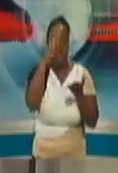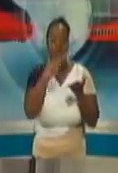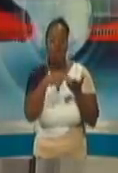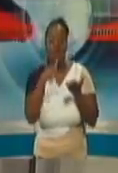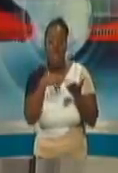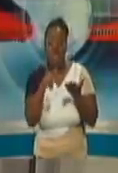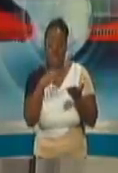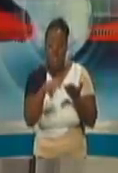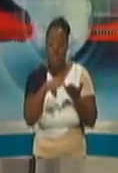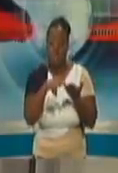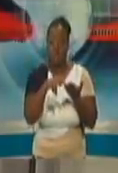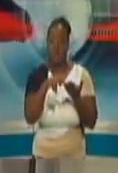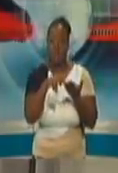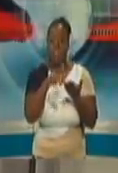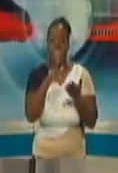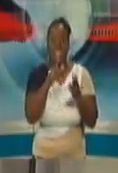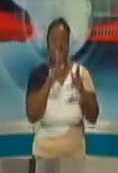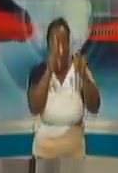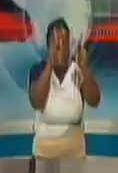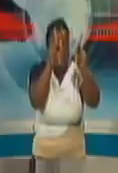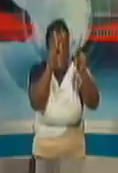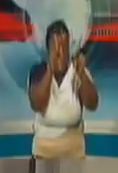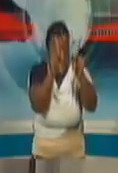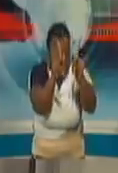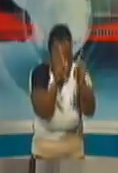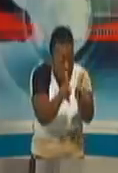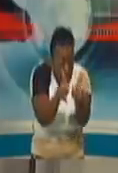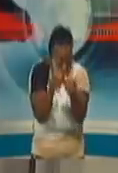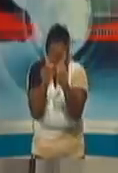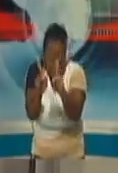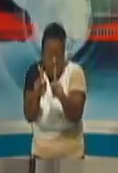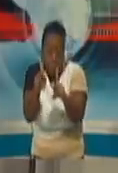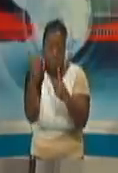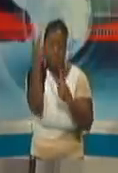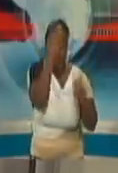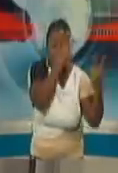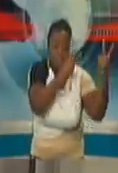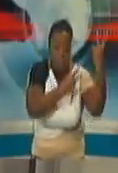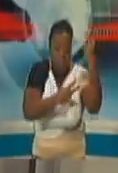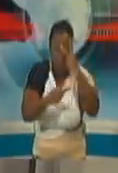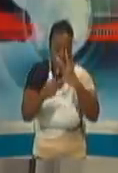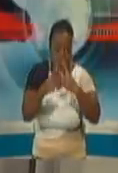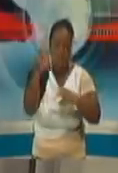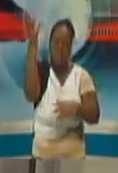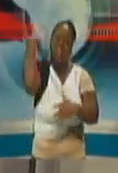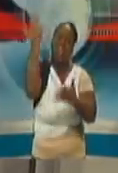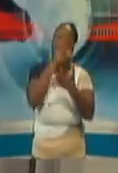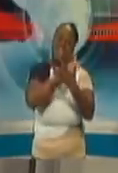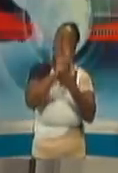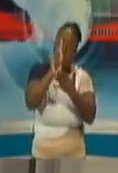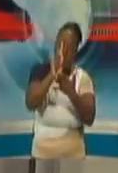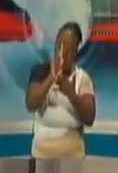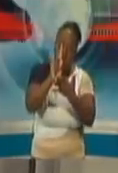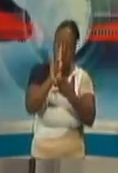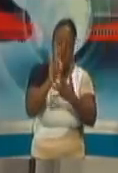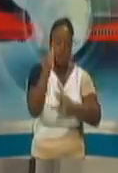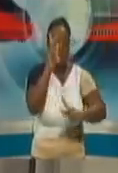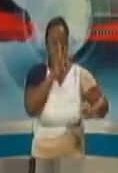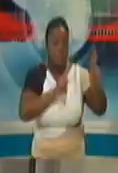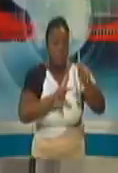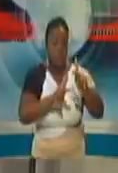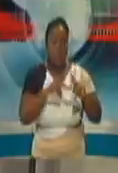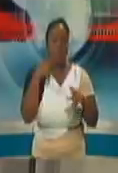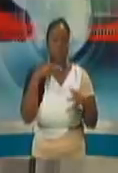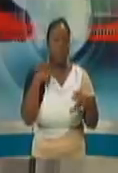I personally visited in Moundo, what, a week and a half ago, people who were